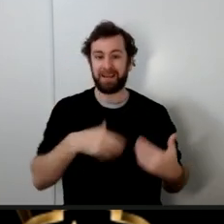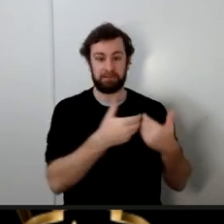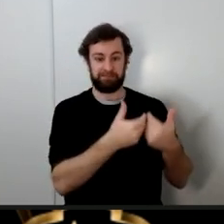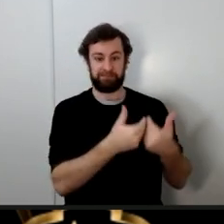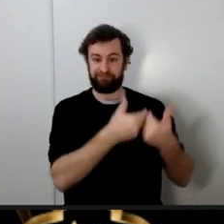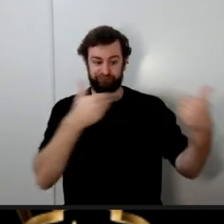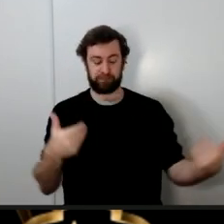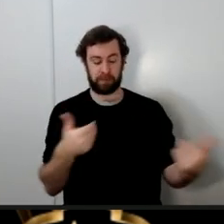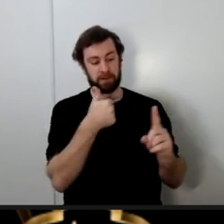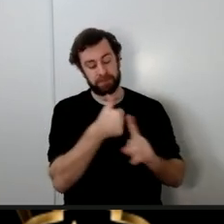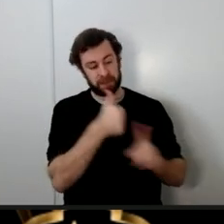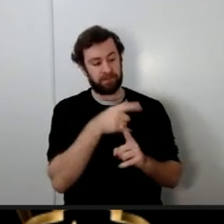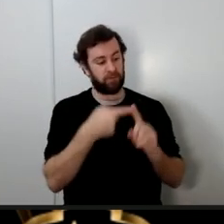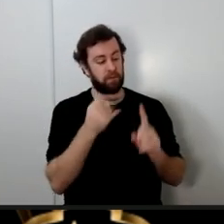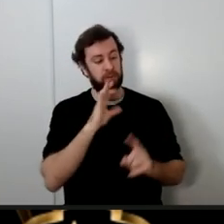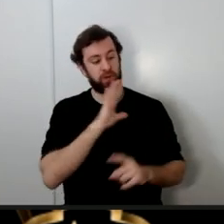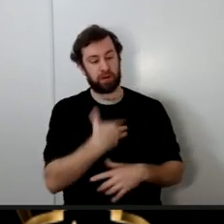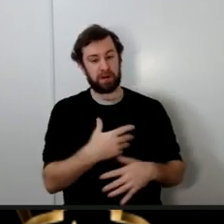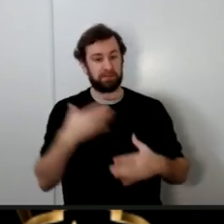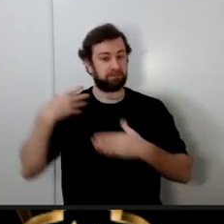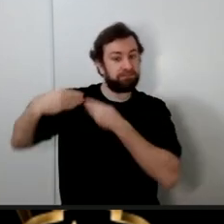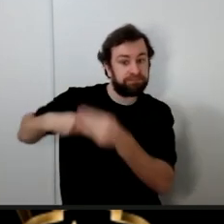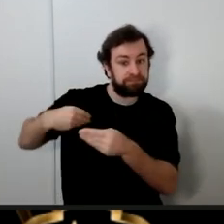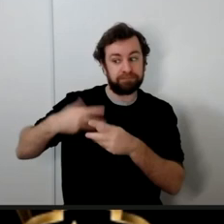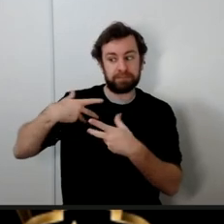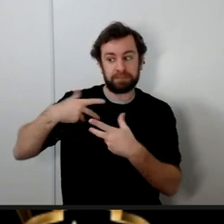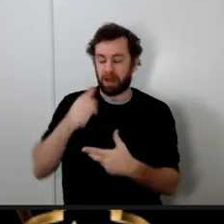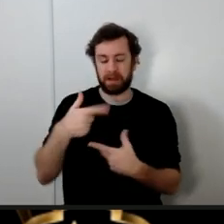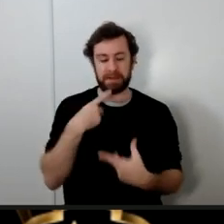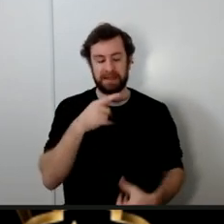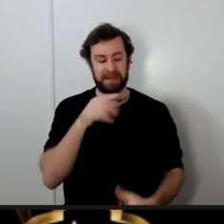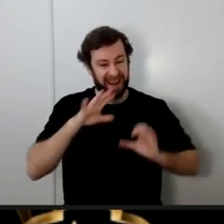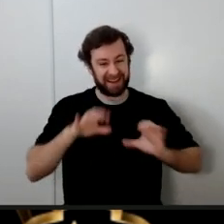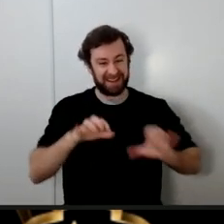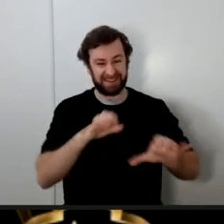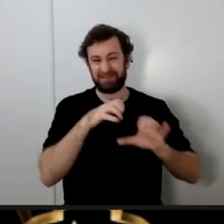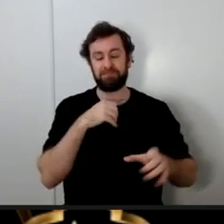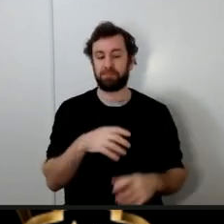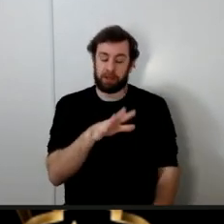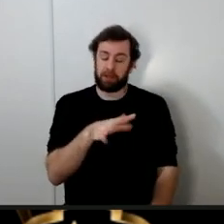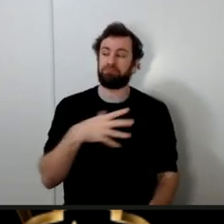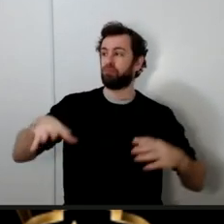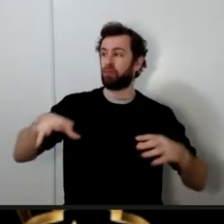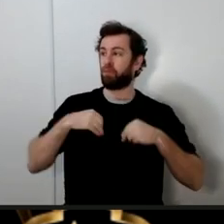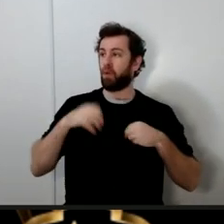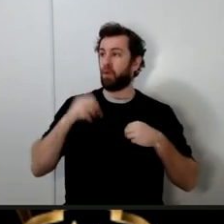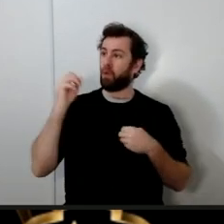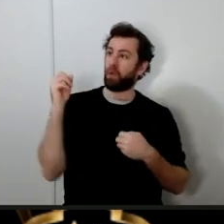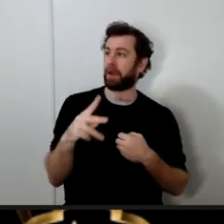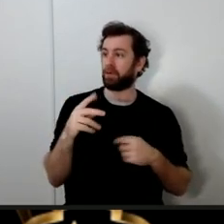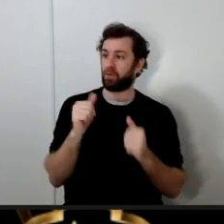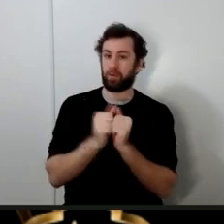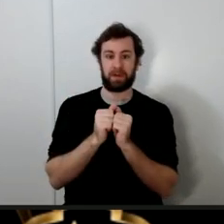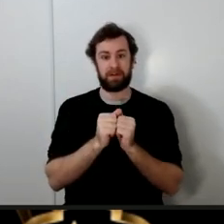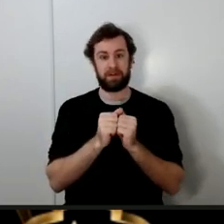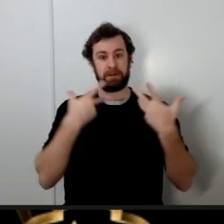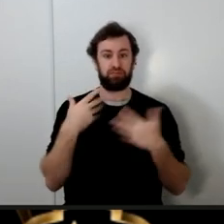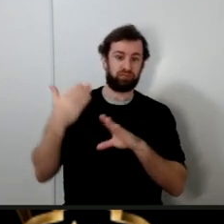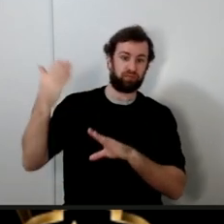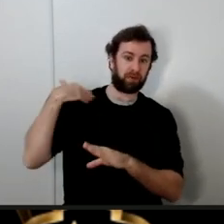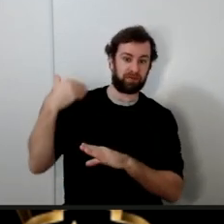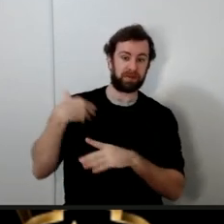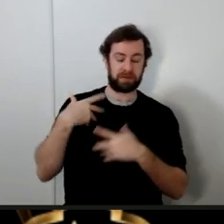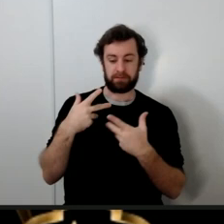acts of their ancestors they had not condemned it they were okay with what their previous ancestors had done